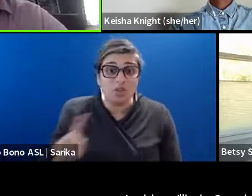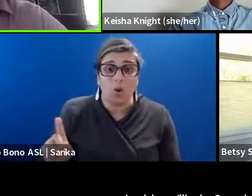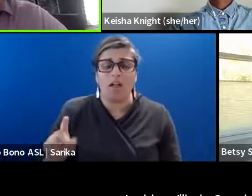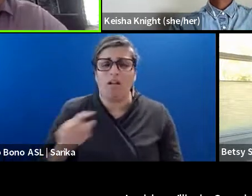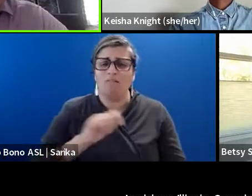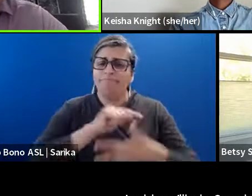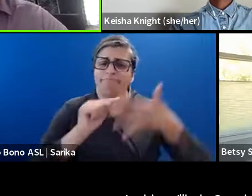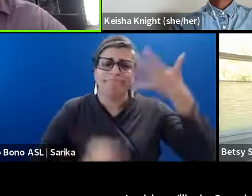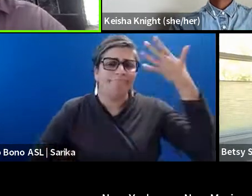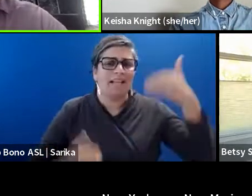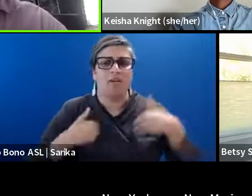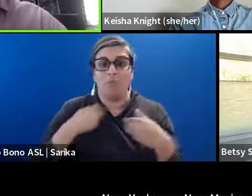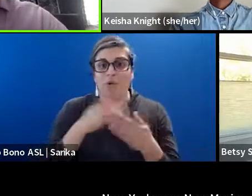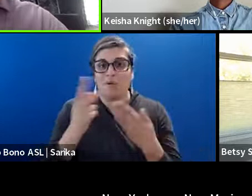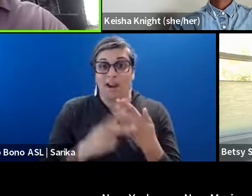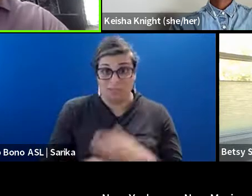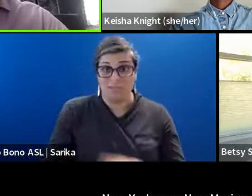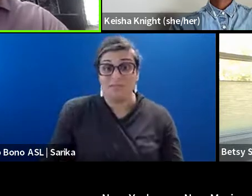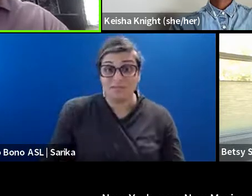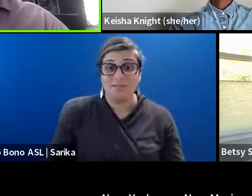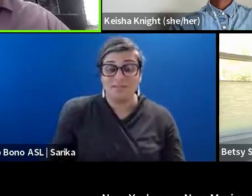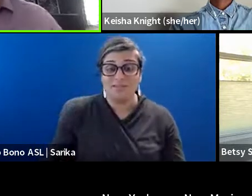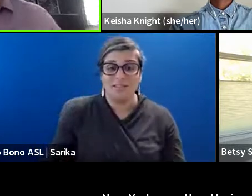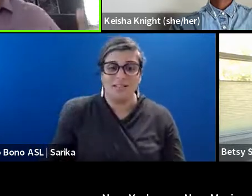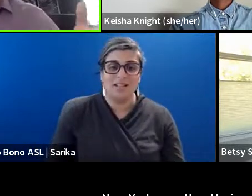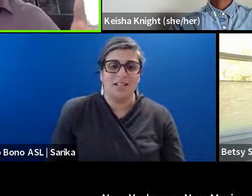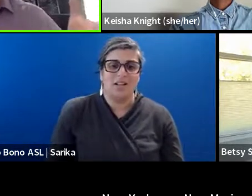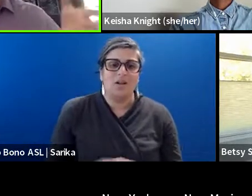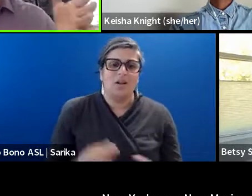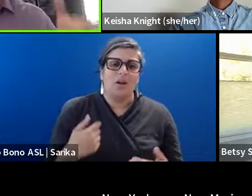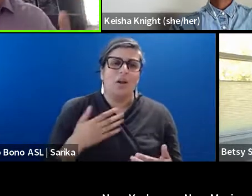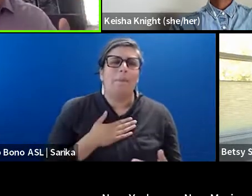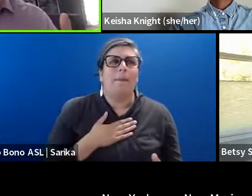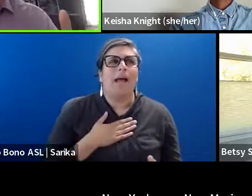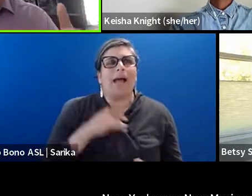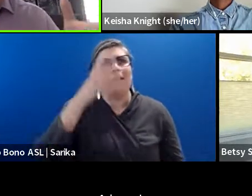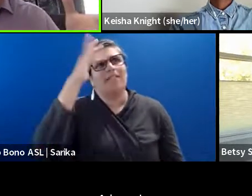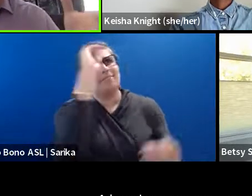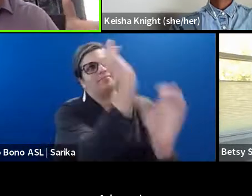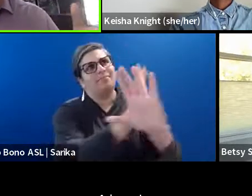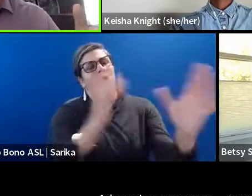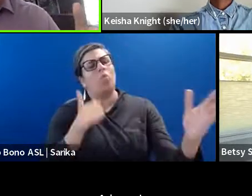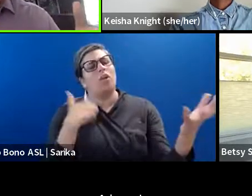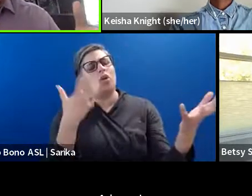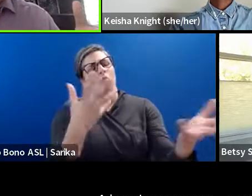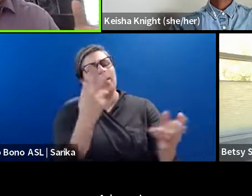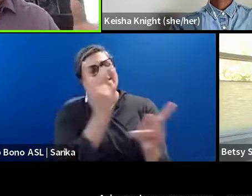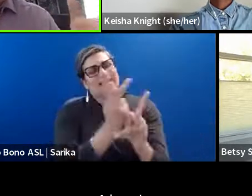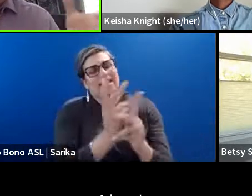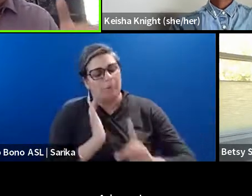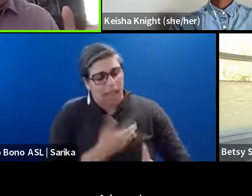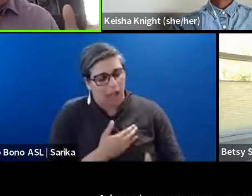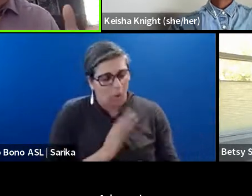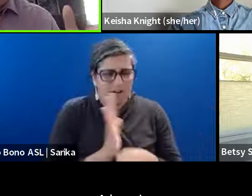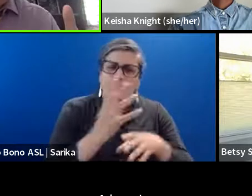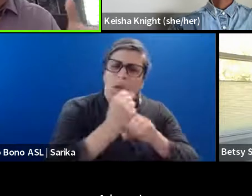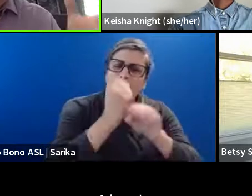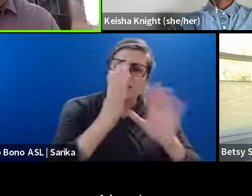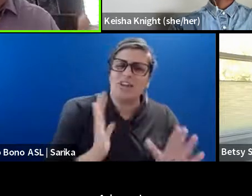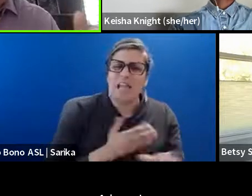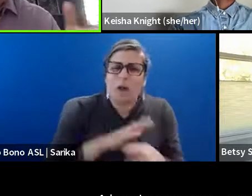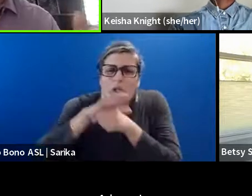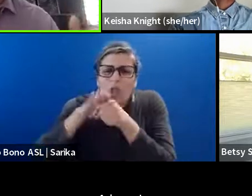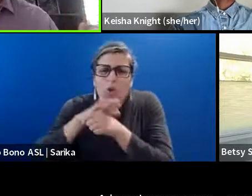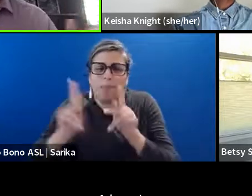My philosophy is that, you know, we want to keep our filmmakers and our local people